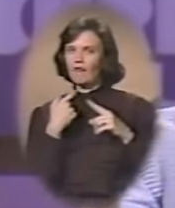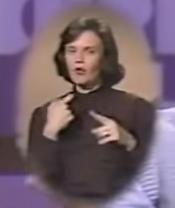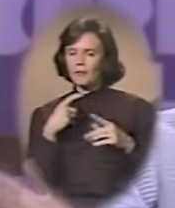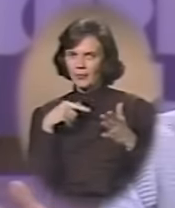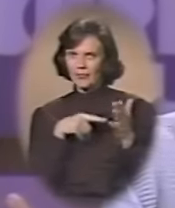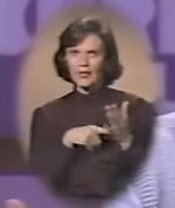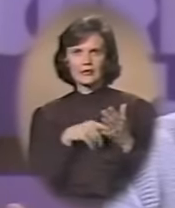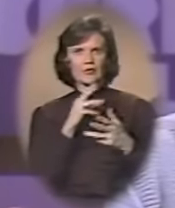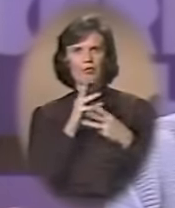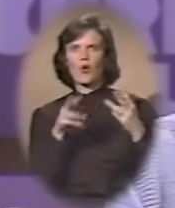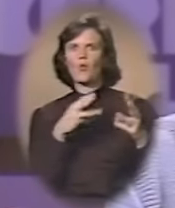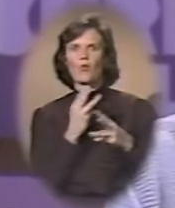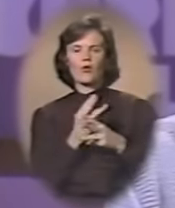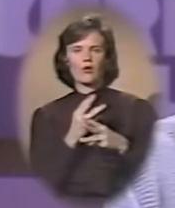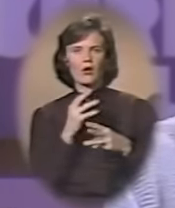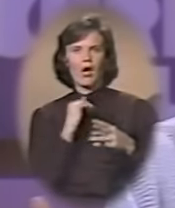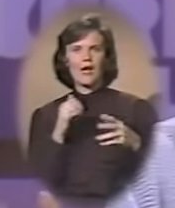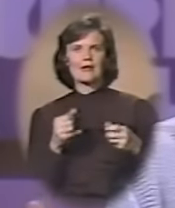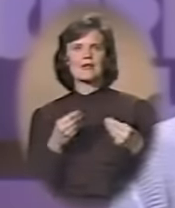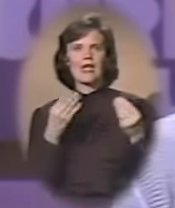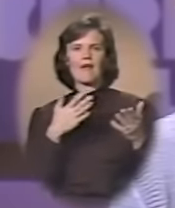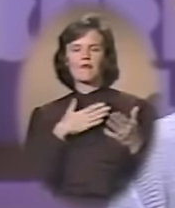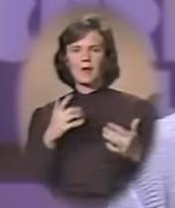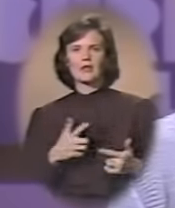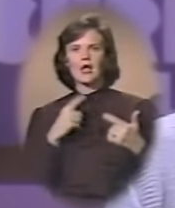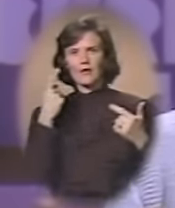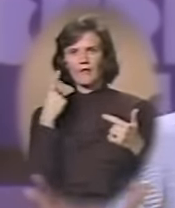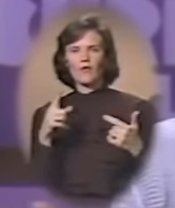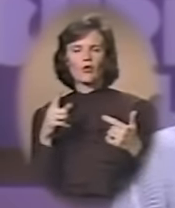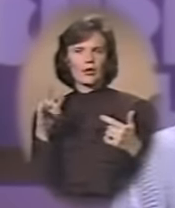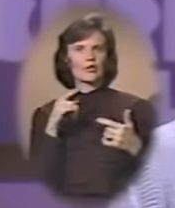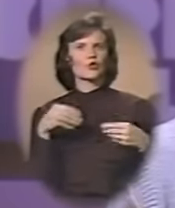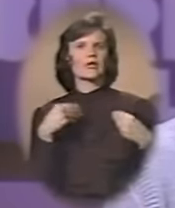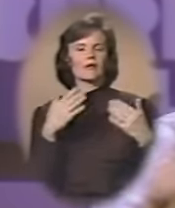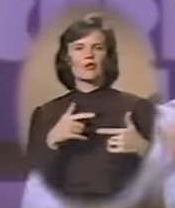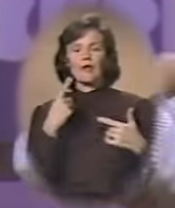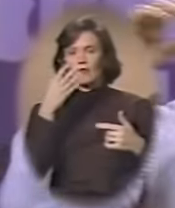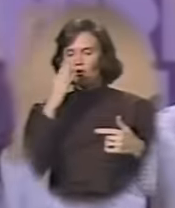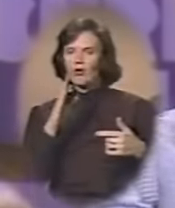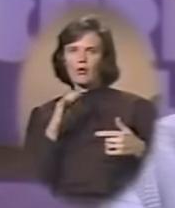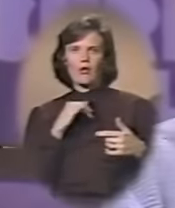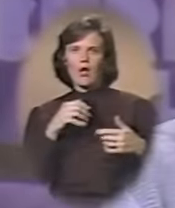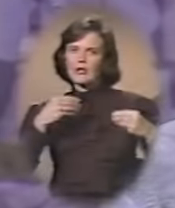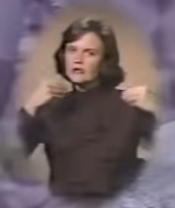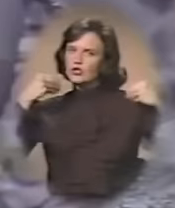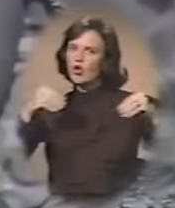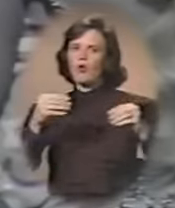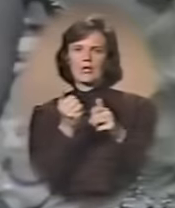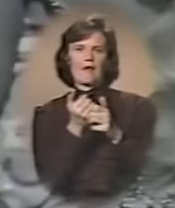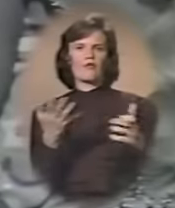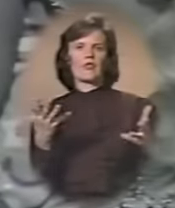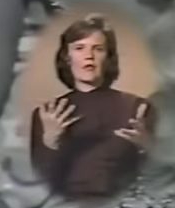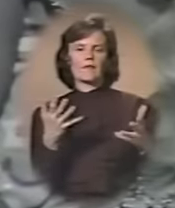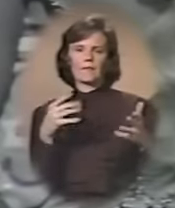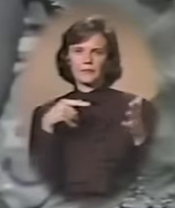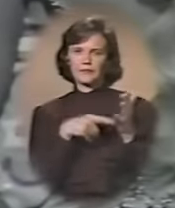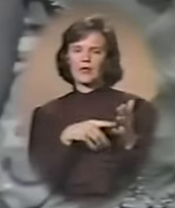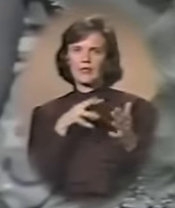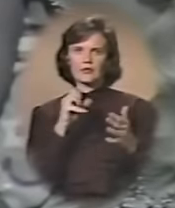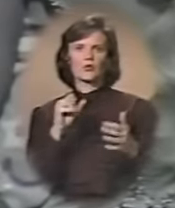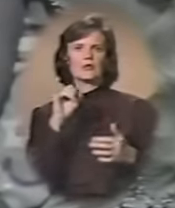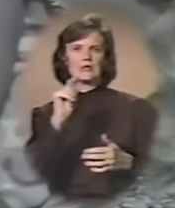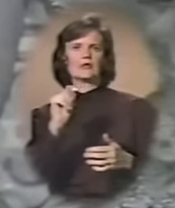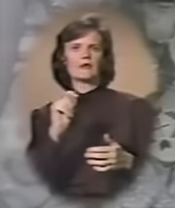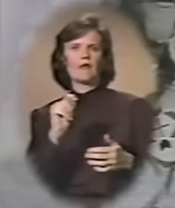this is the world that I gave my life for. Like you give your life for God. I sold everything. This was